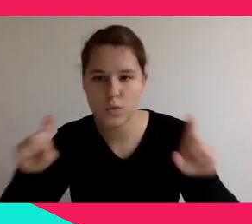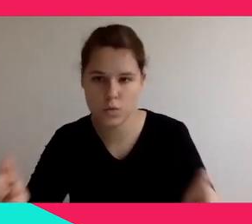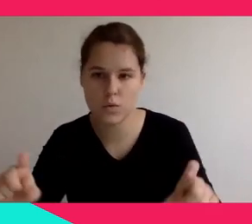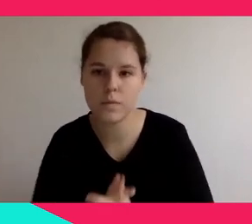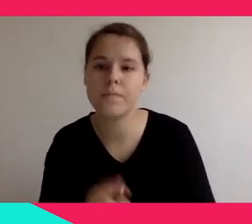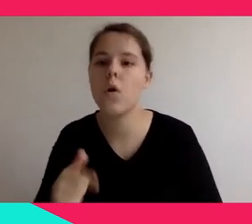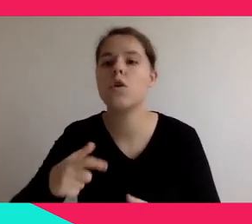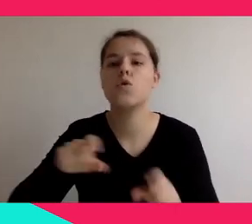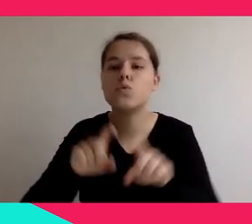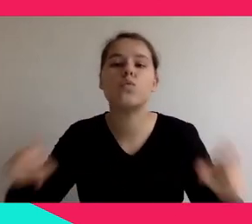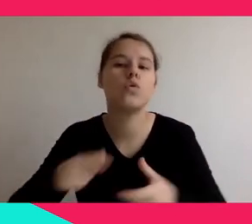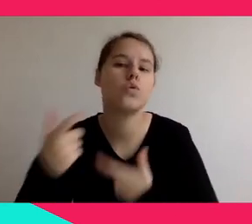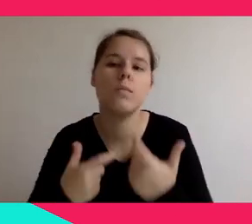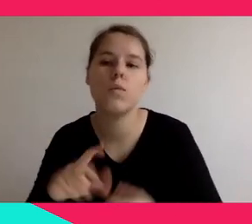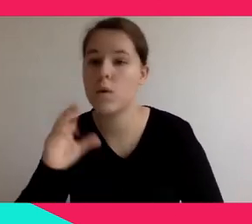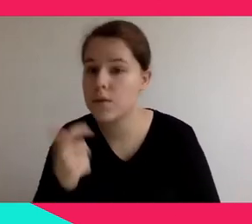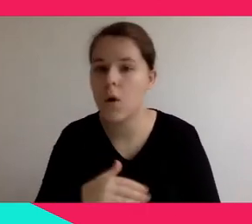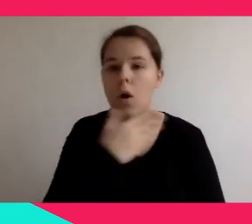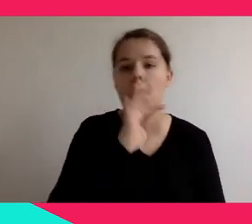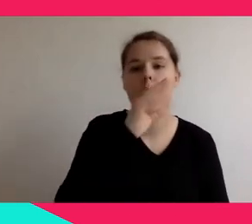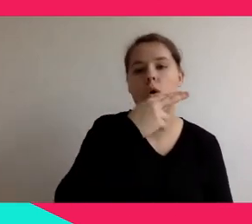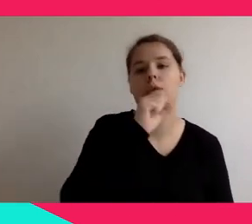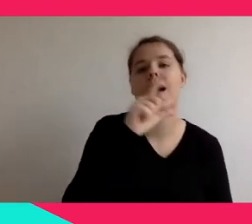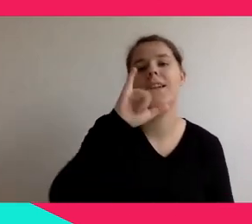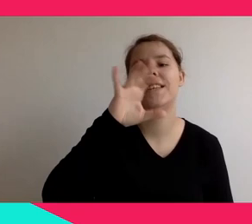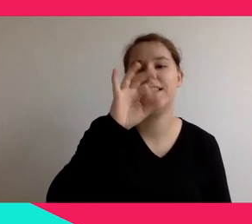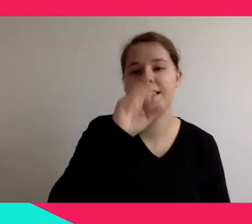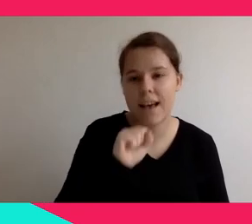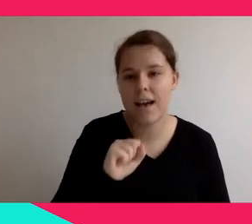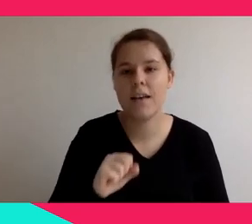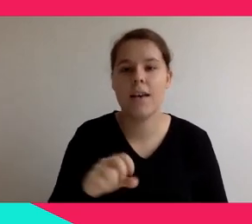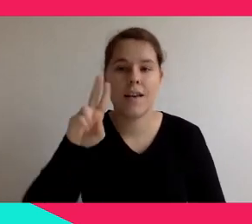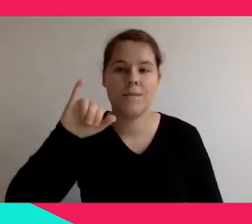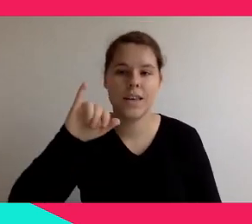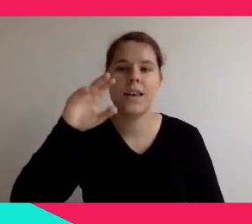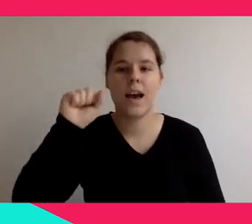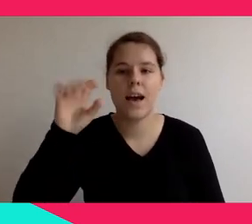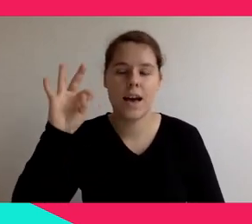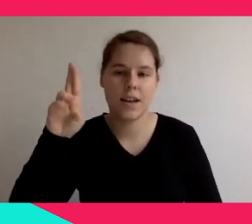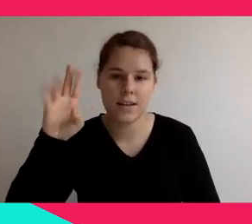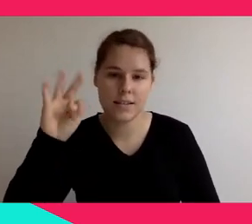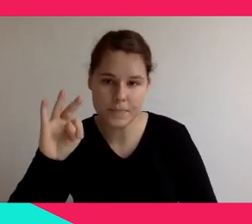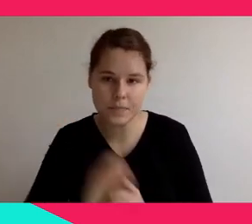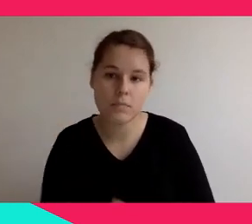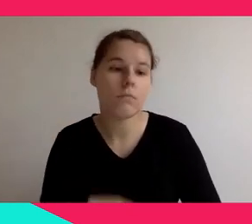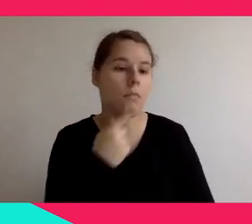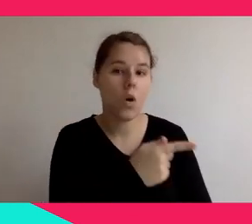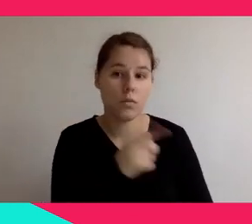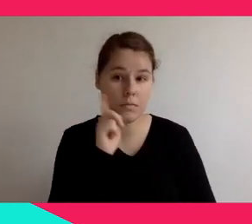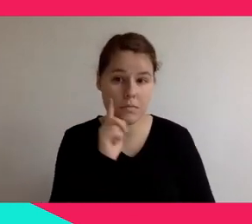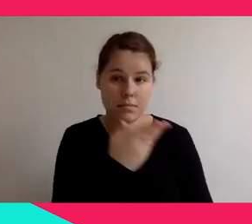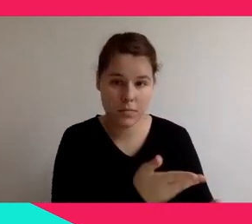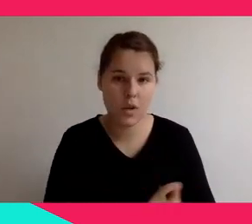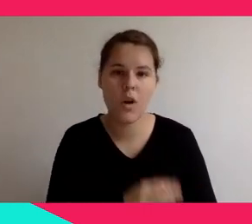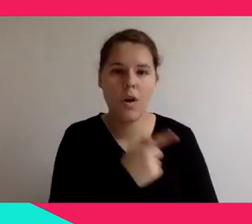Fabien is also passionate about digital innovation and he and his team create interactive installations